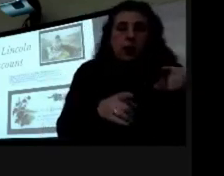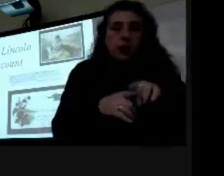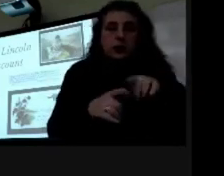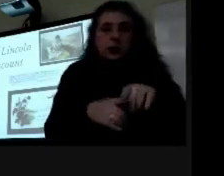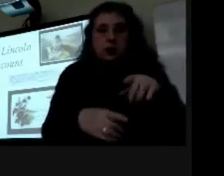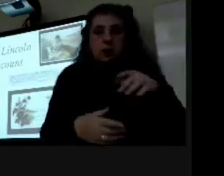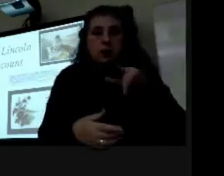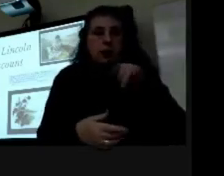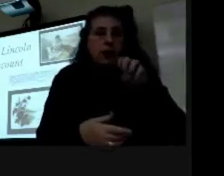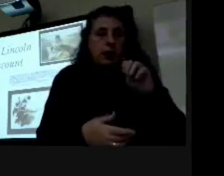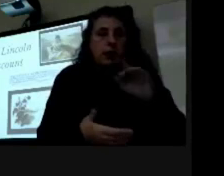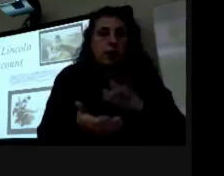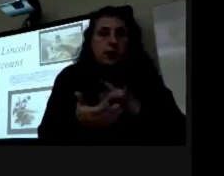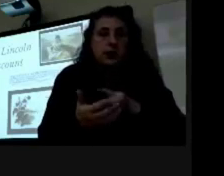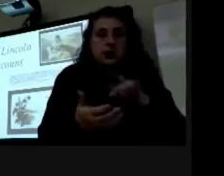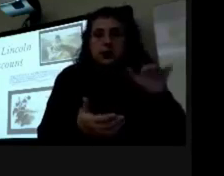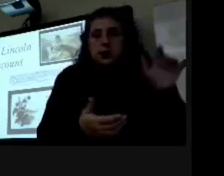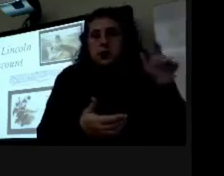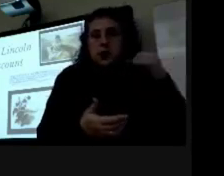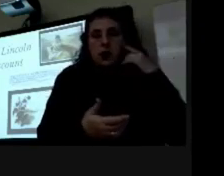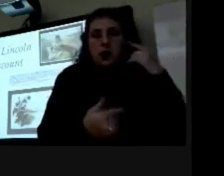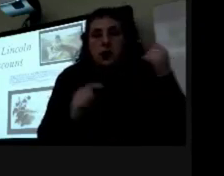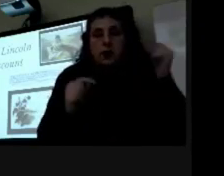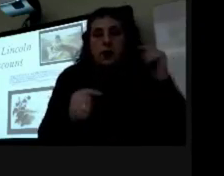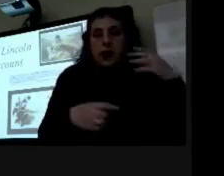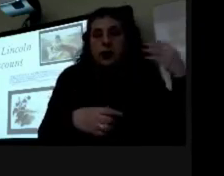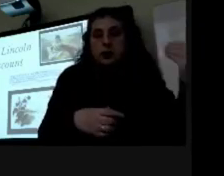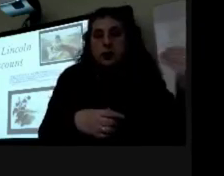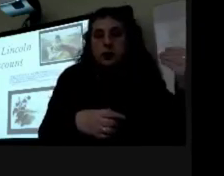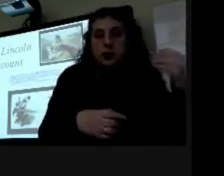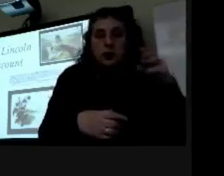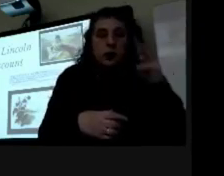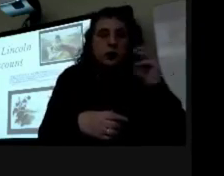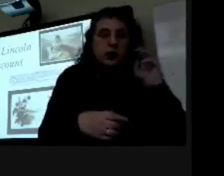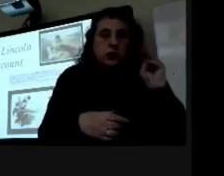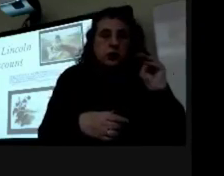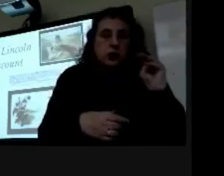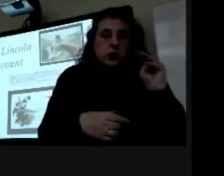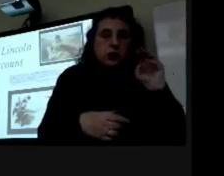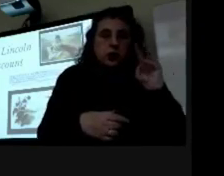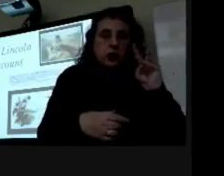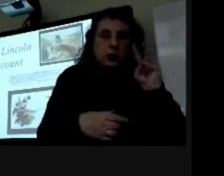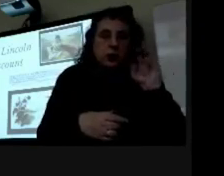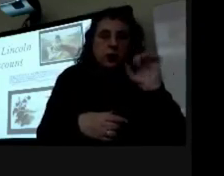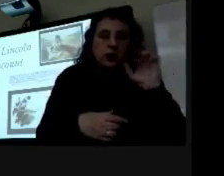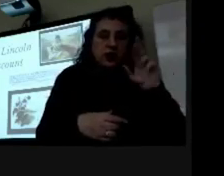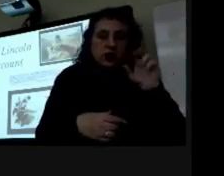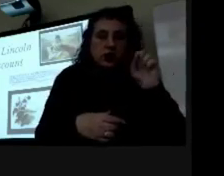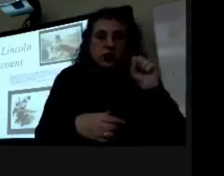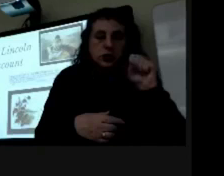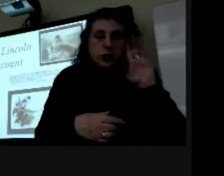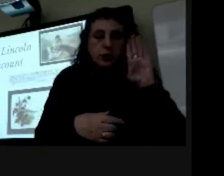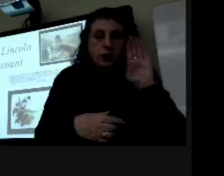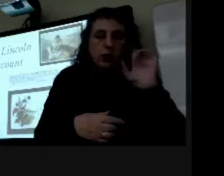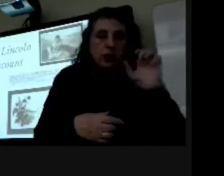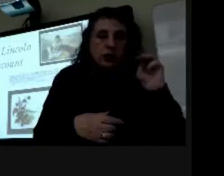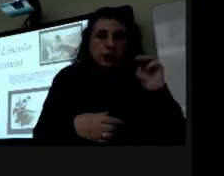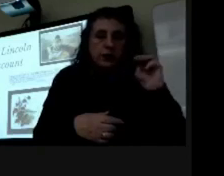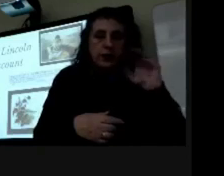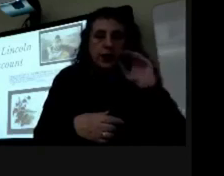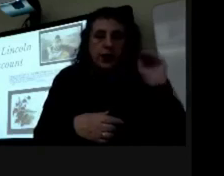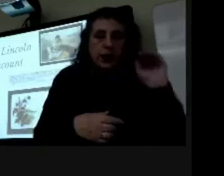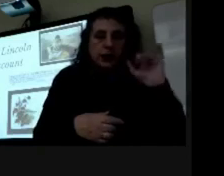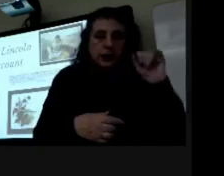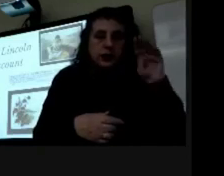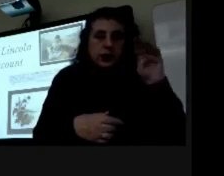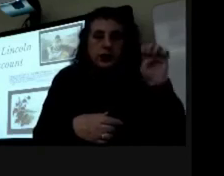carmative and these were used for the wide range of issues the balsam was for